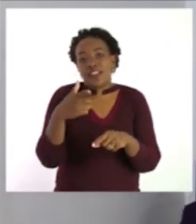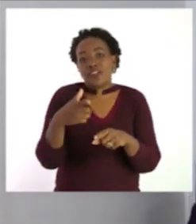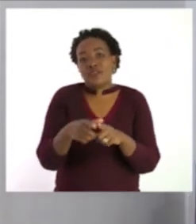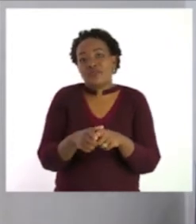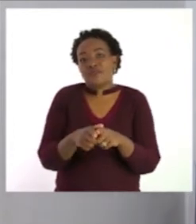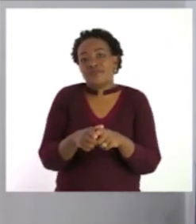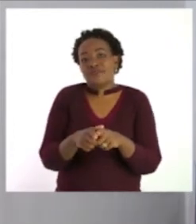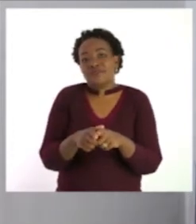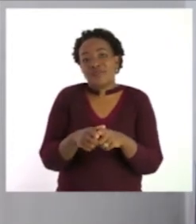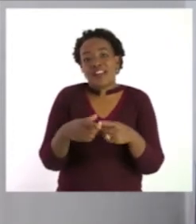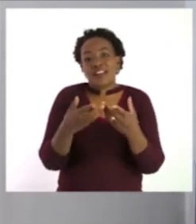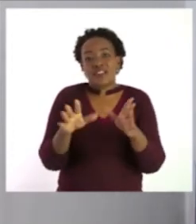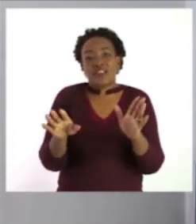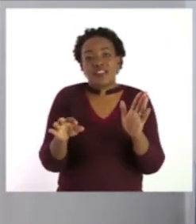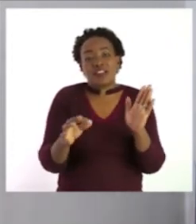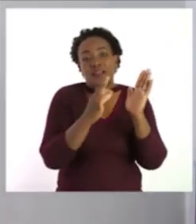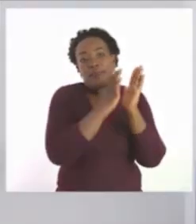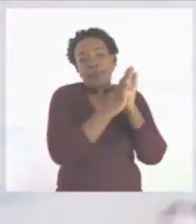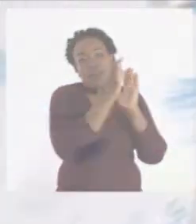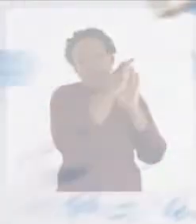all about fractions for today.